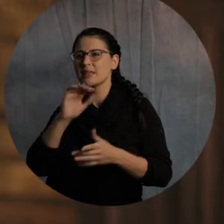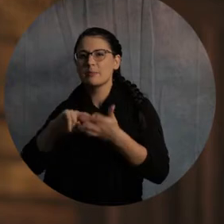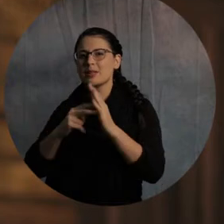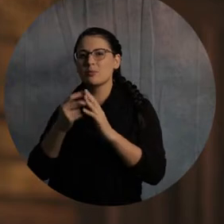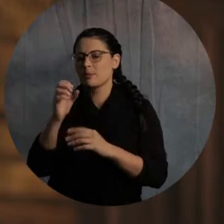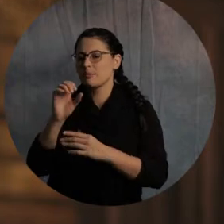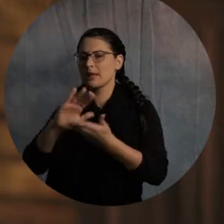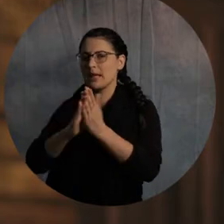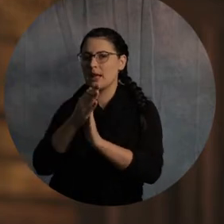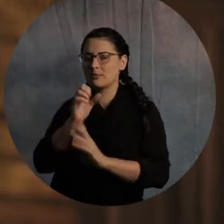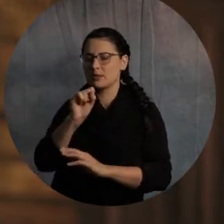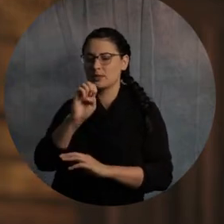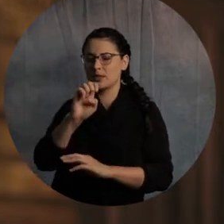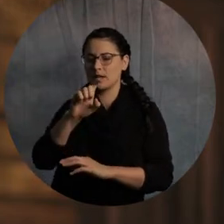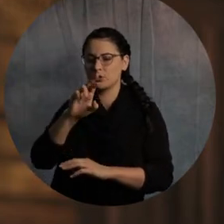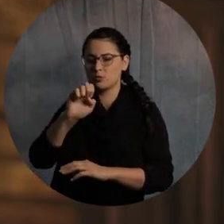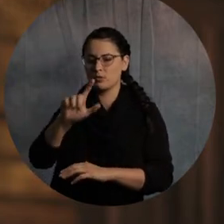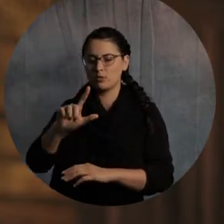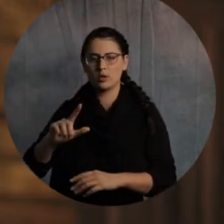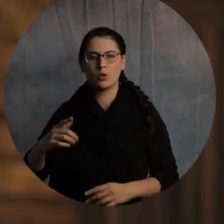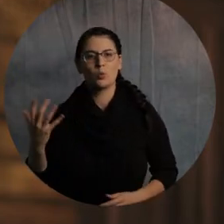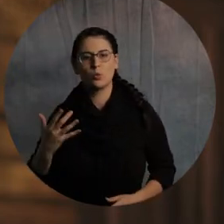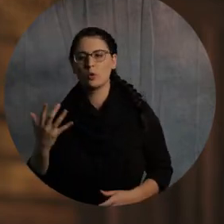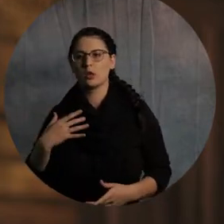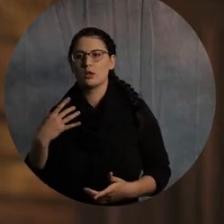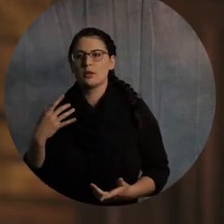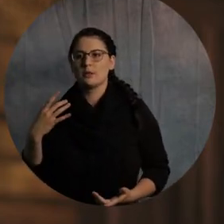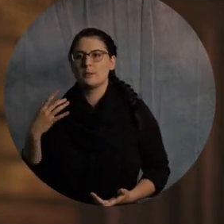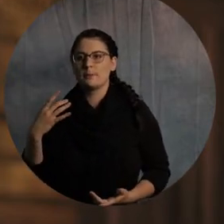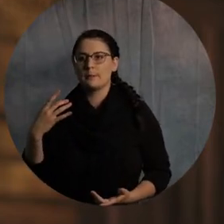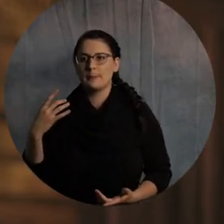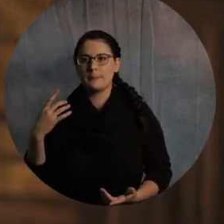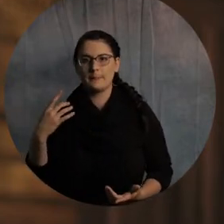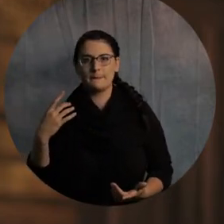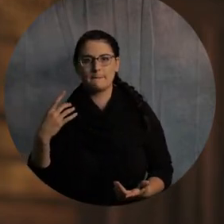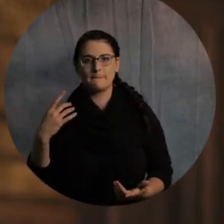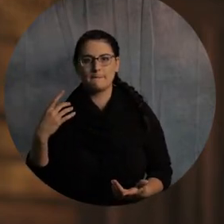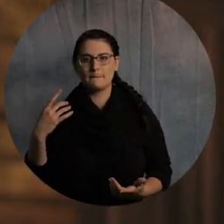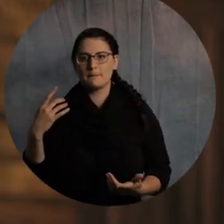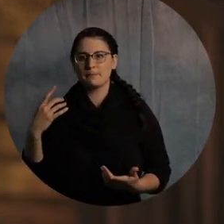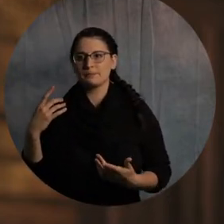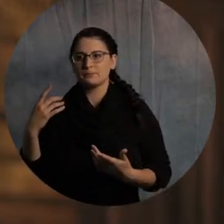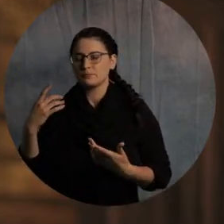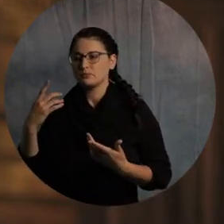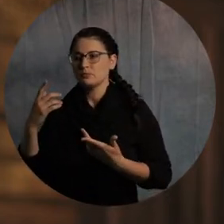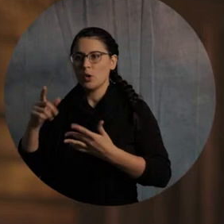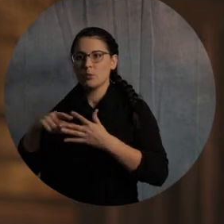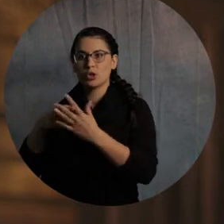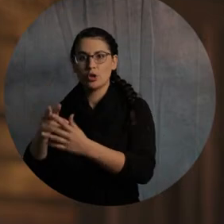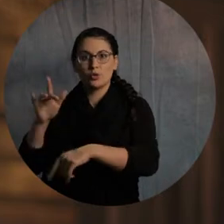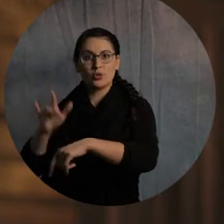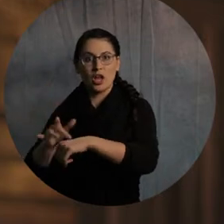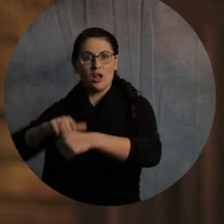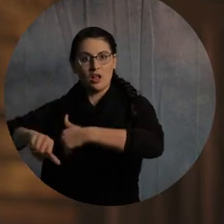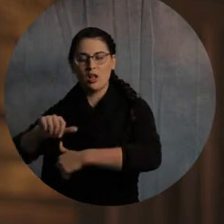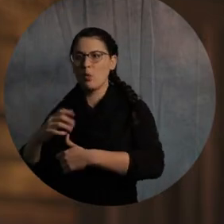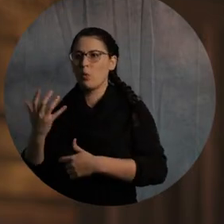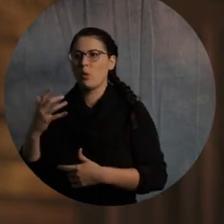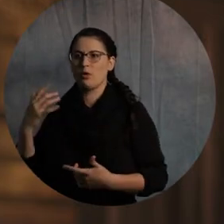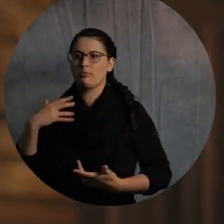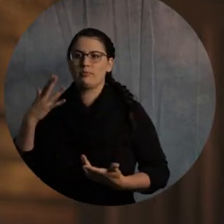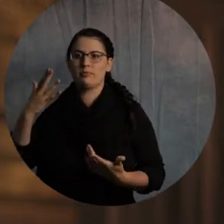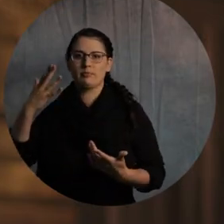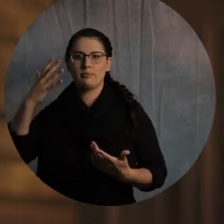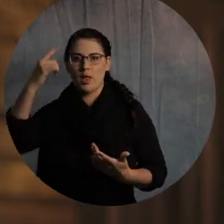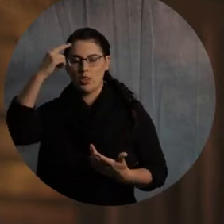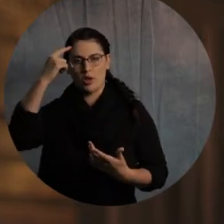And the moment it got physical, I didn't know what I thought about this person. And so I finally had to get to the place where I was like, okay,